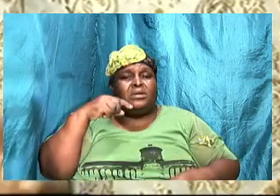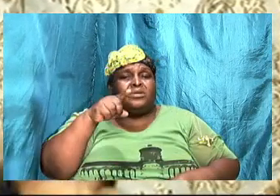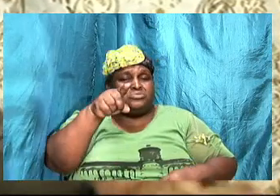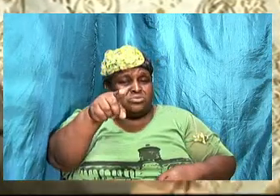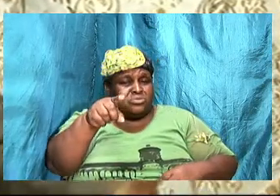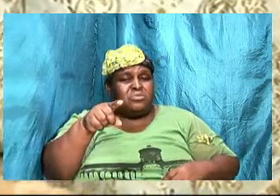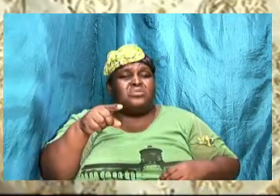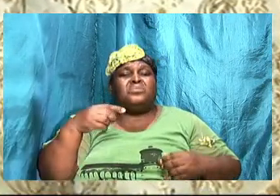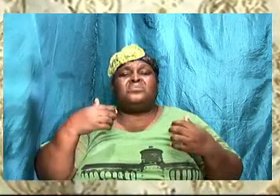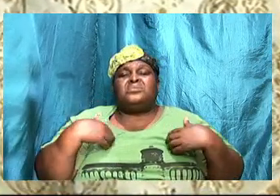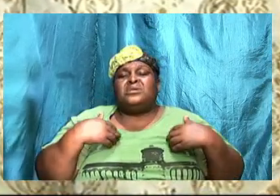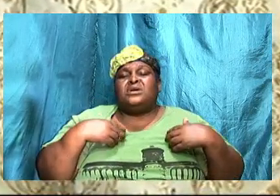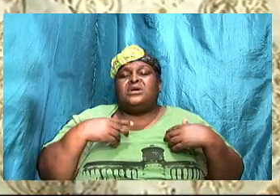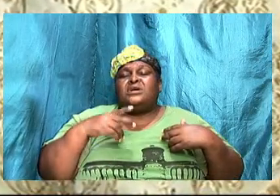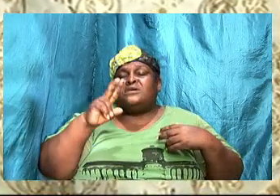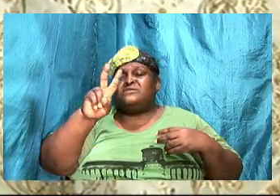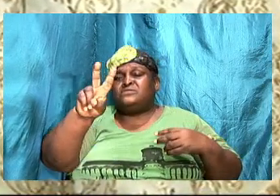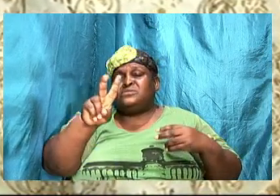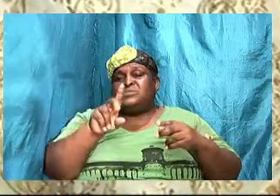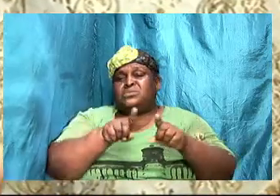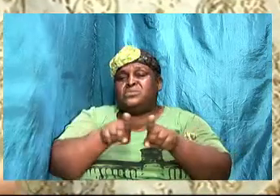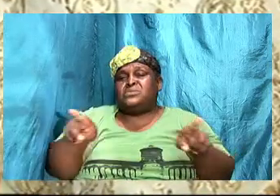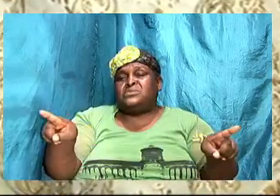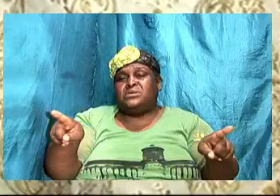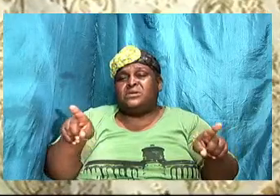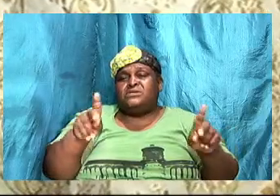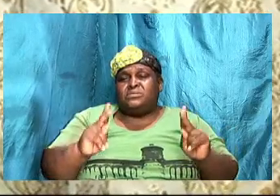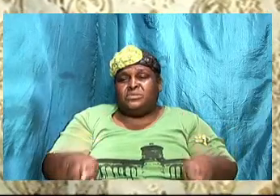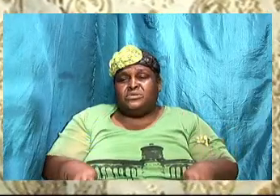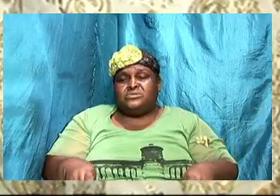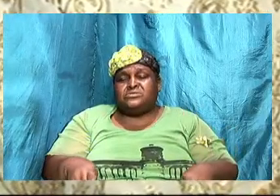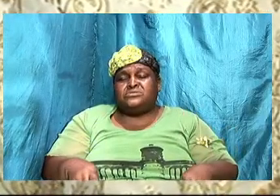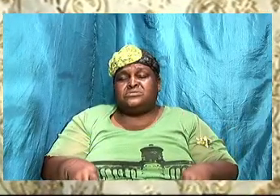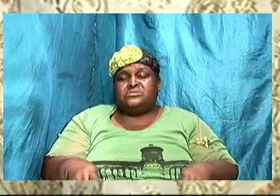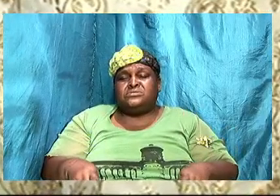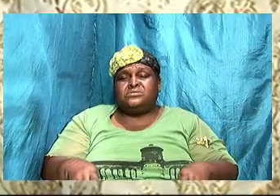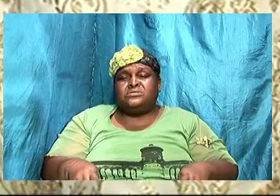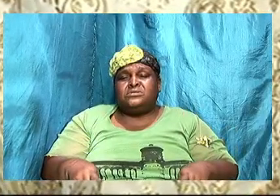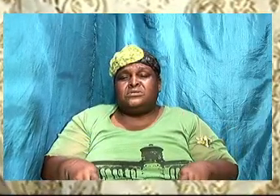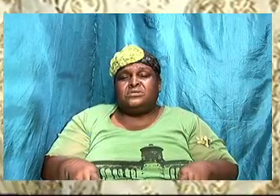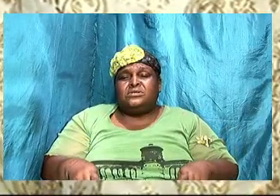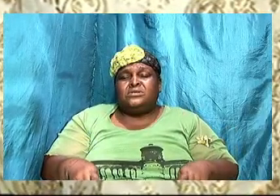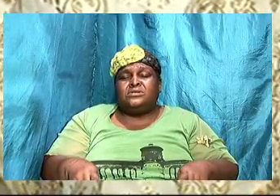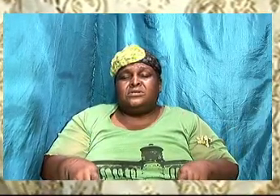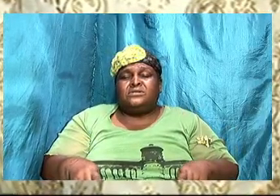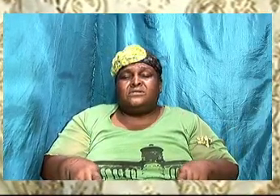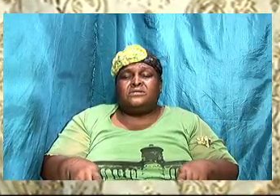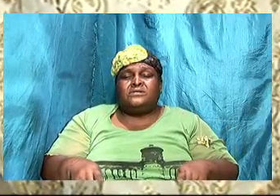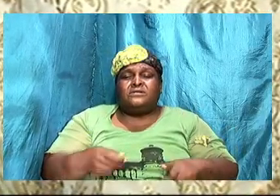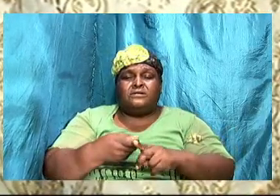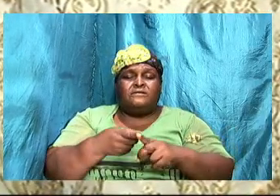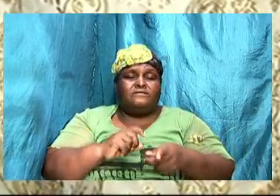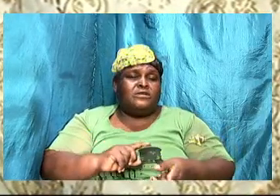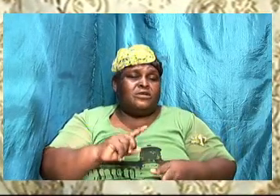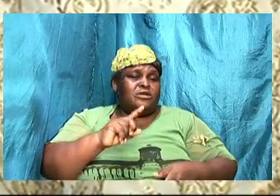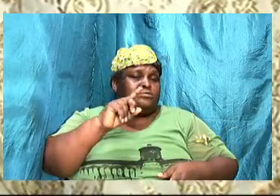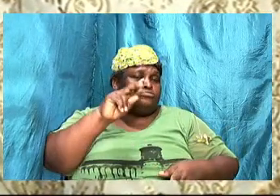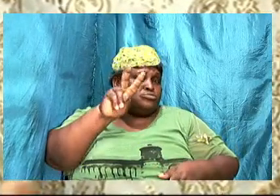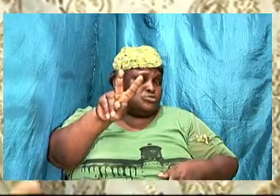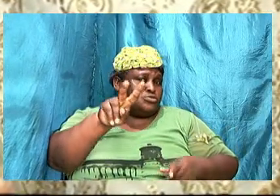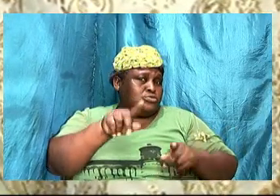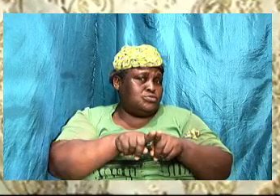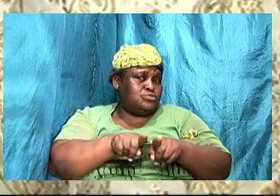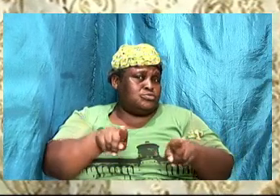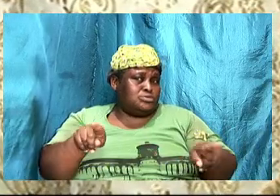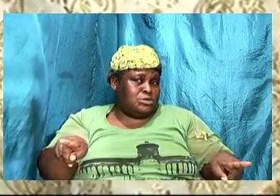have two different individuals from two different backgrounds. And you know, you come together and God expects that